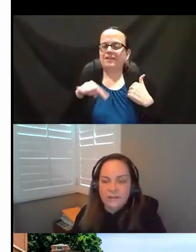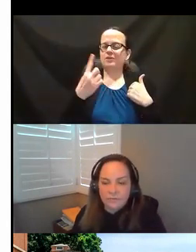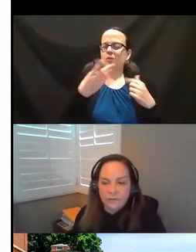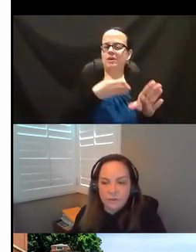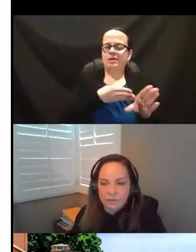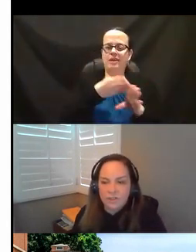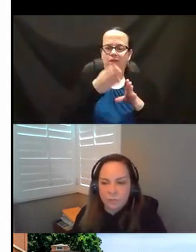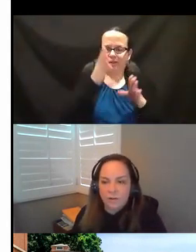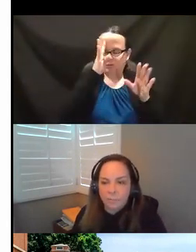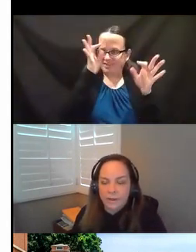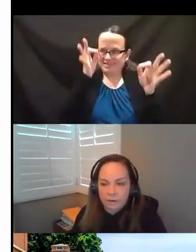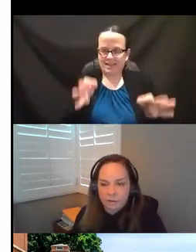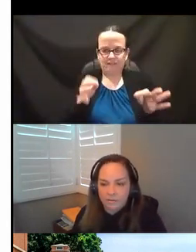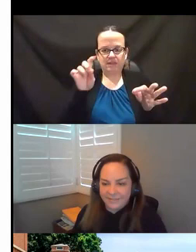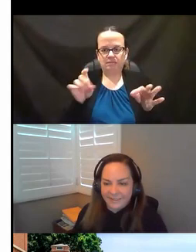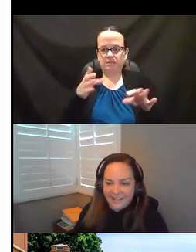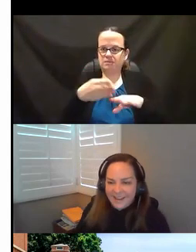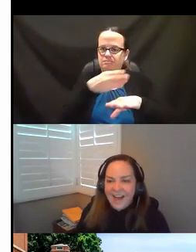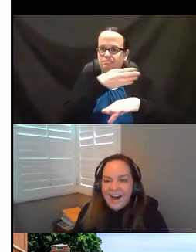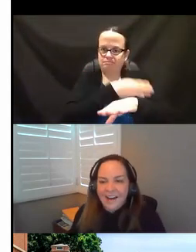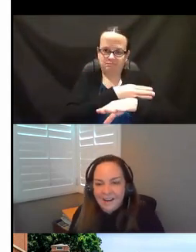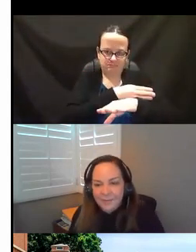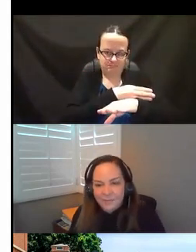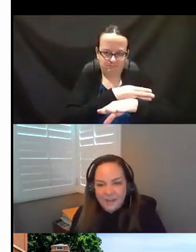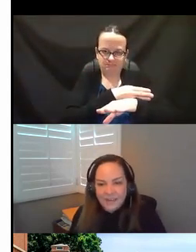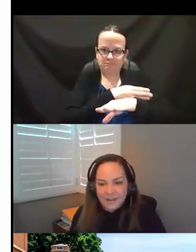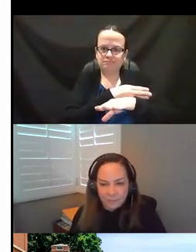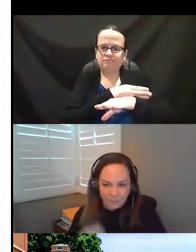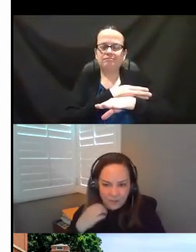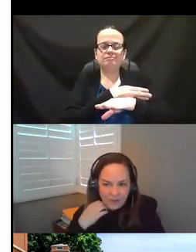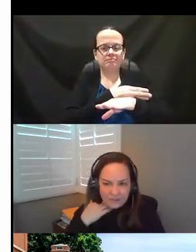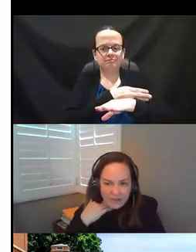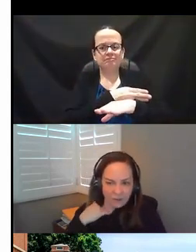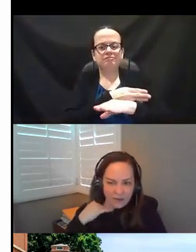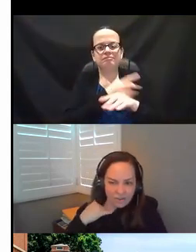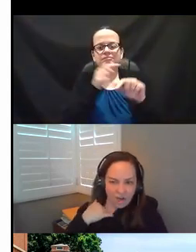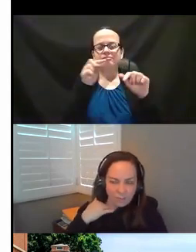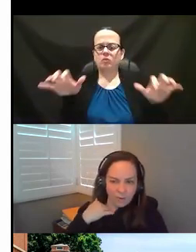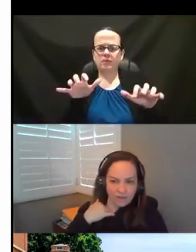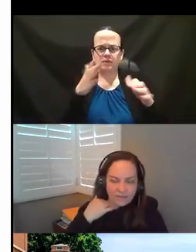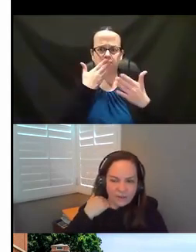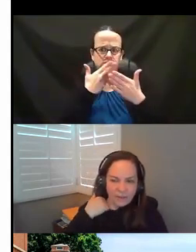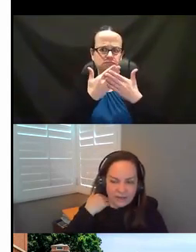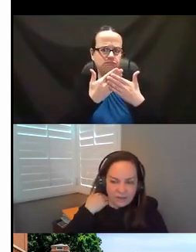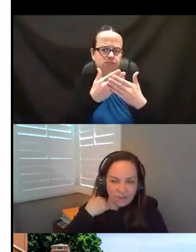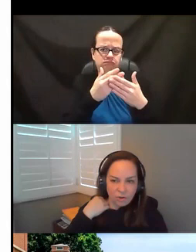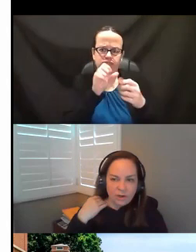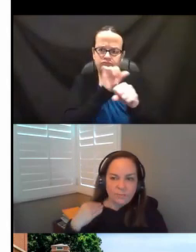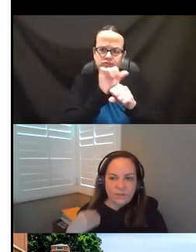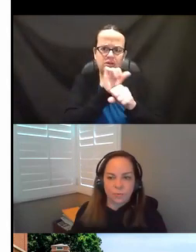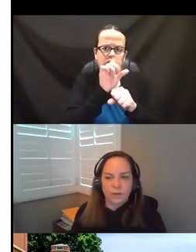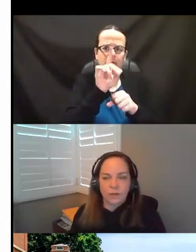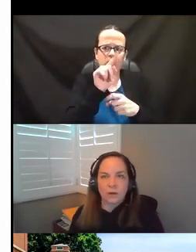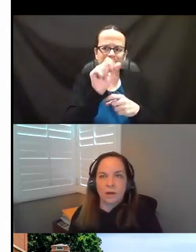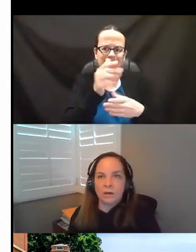we definitely need to do a lot better. I think we have done a great job with data sharing